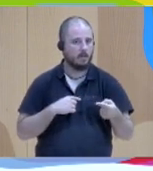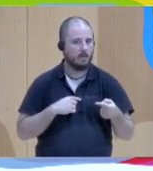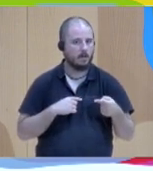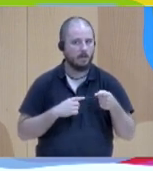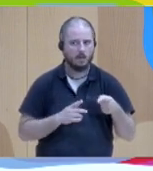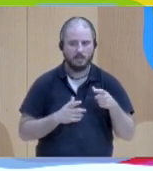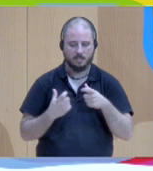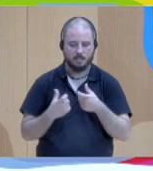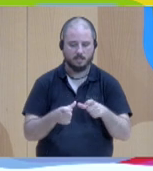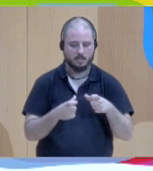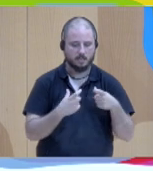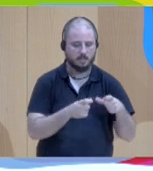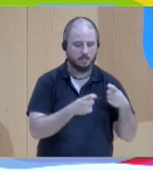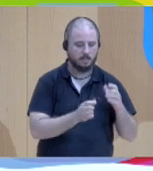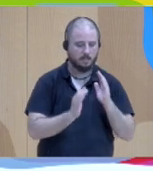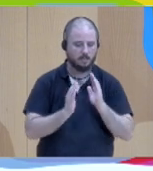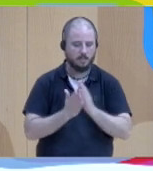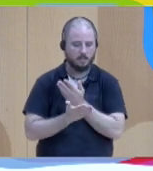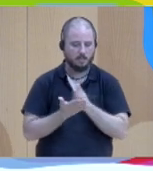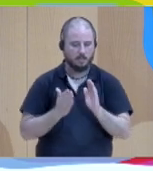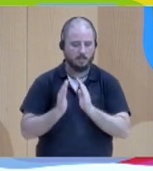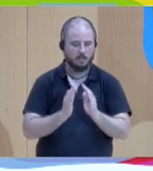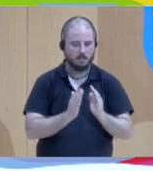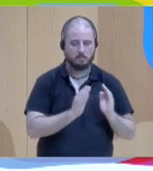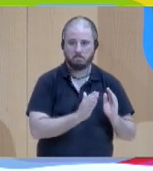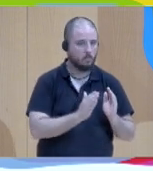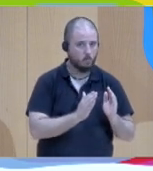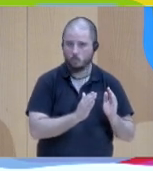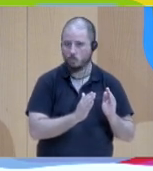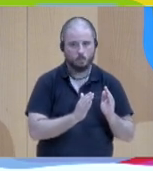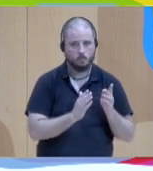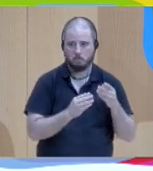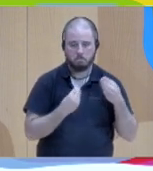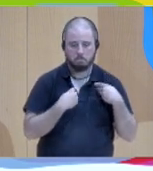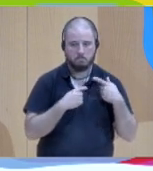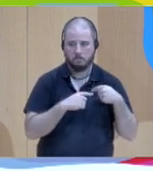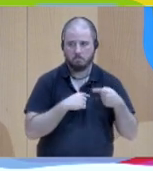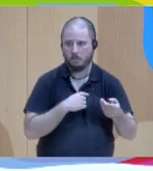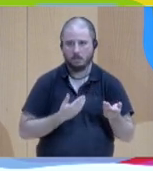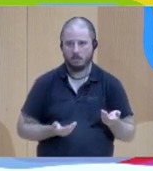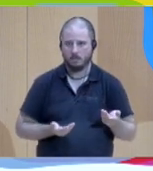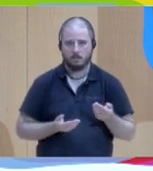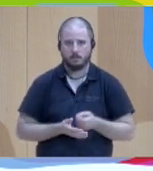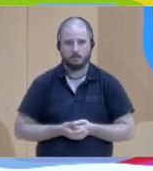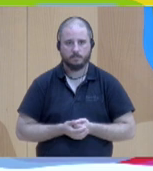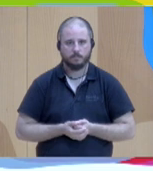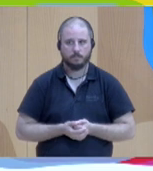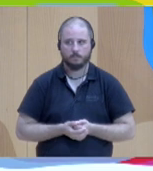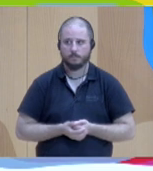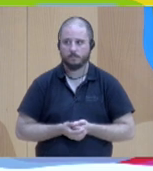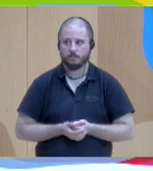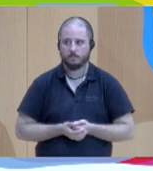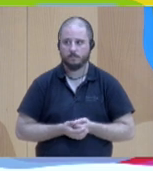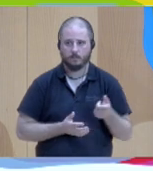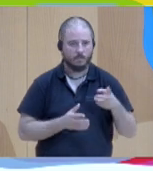Compartments. It is a whole that you can't divide. Your life is like